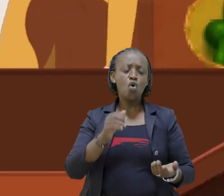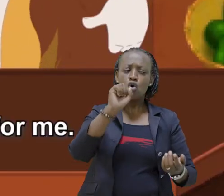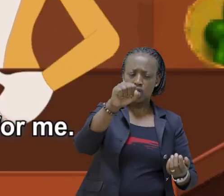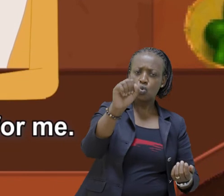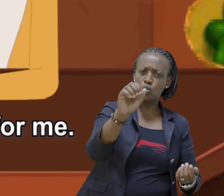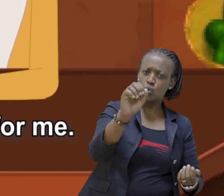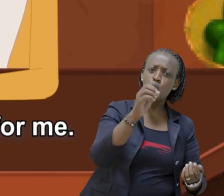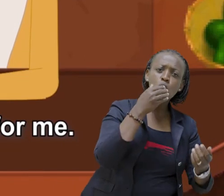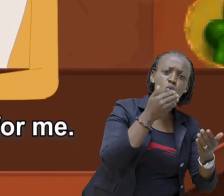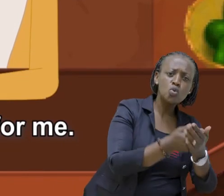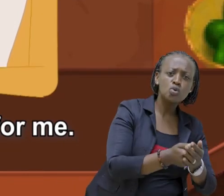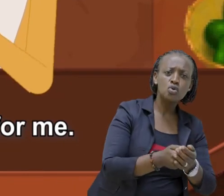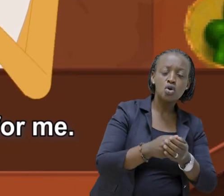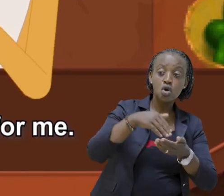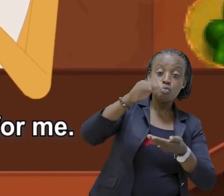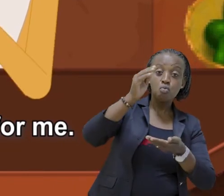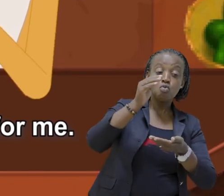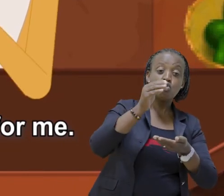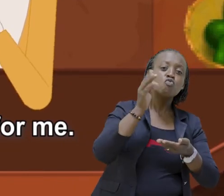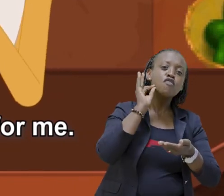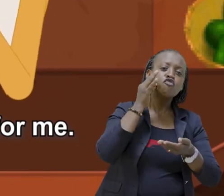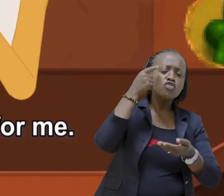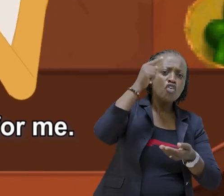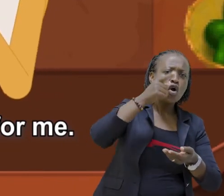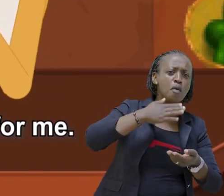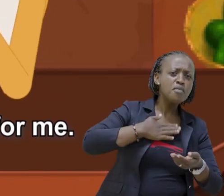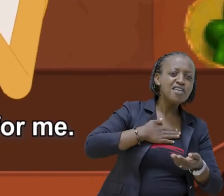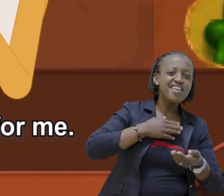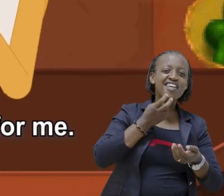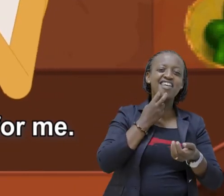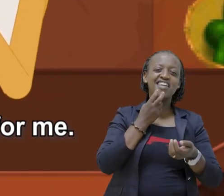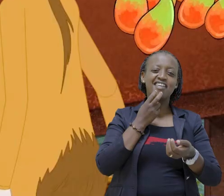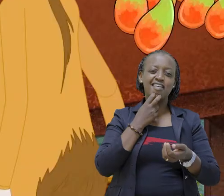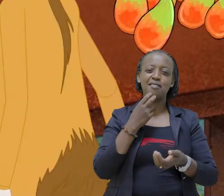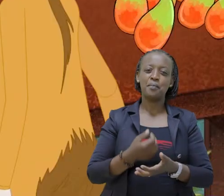Sounds good More mangoes, more fruits for me